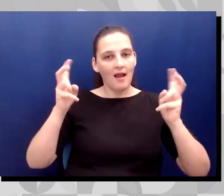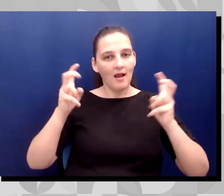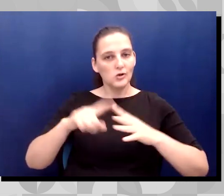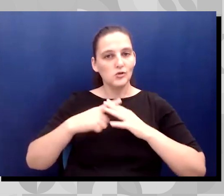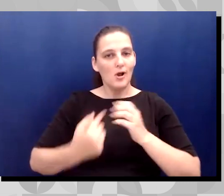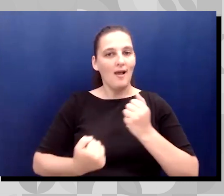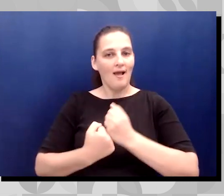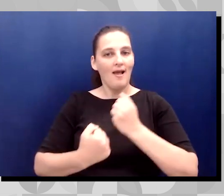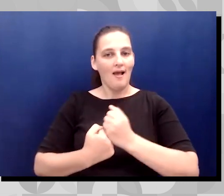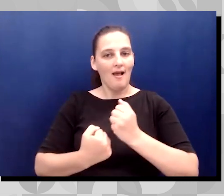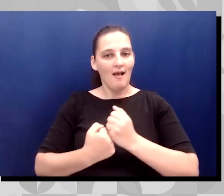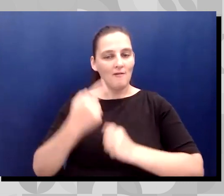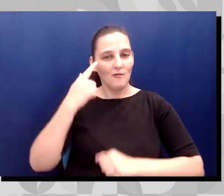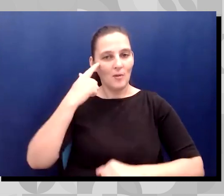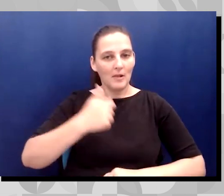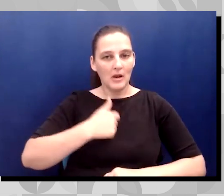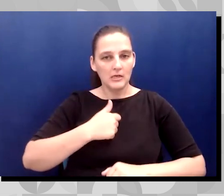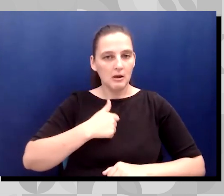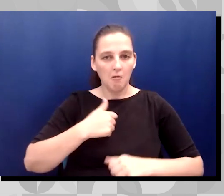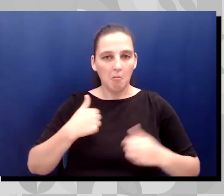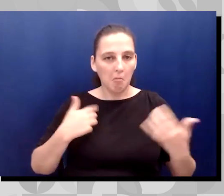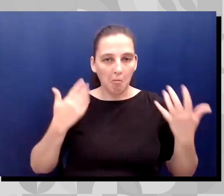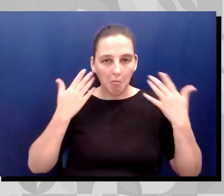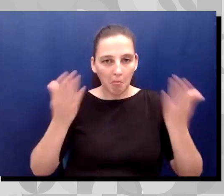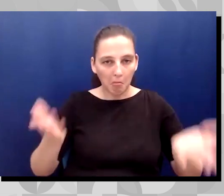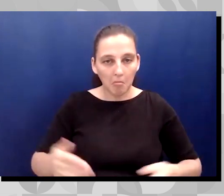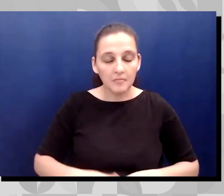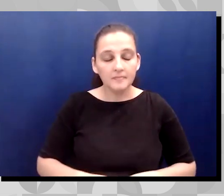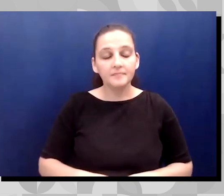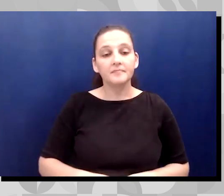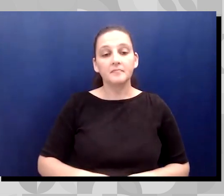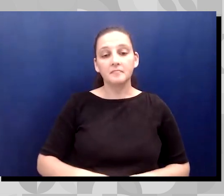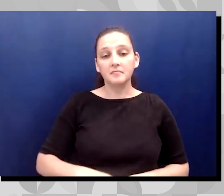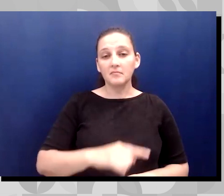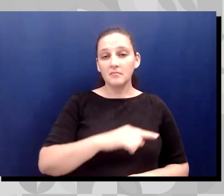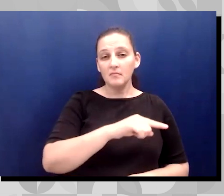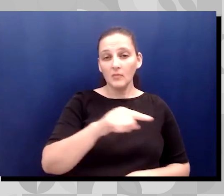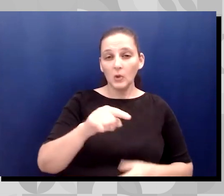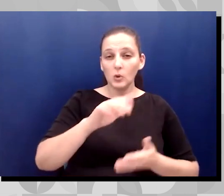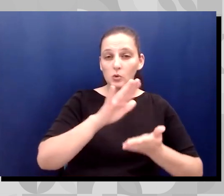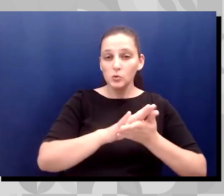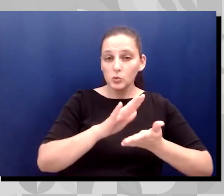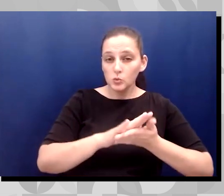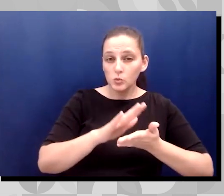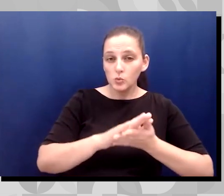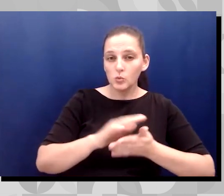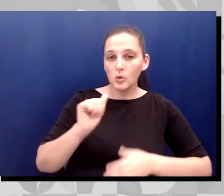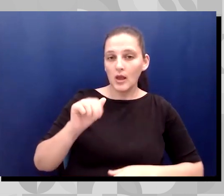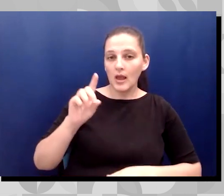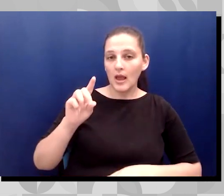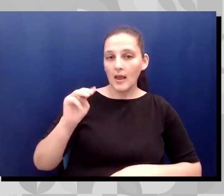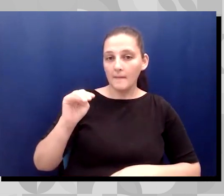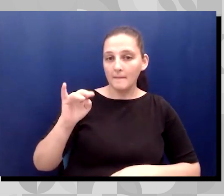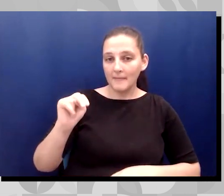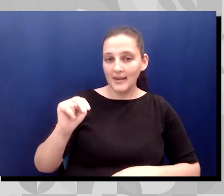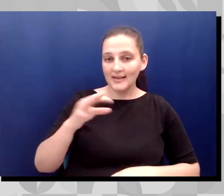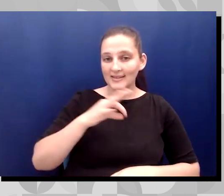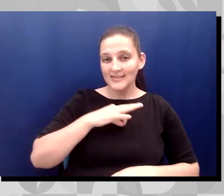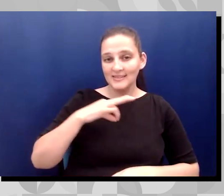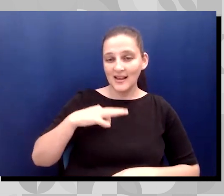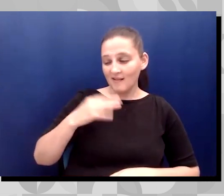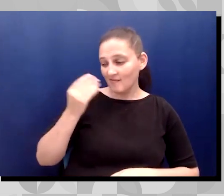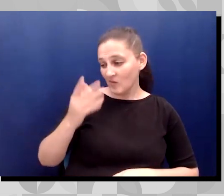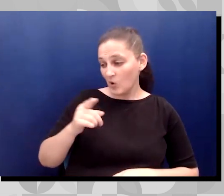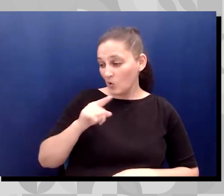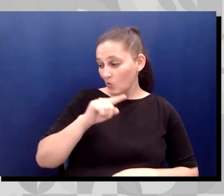Even the school administrators and staff said that I would not handle the workload. I went